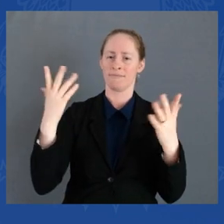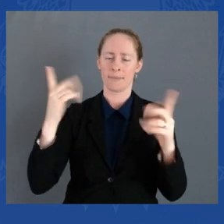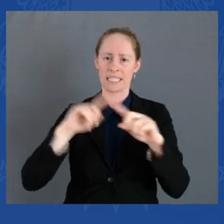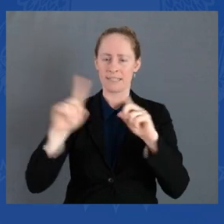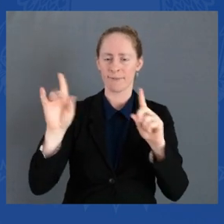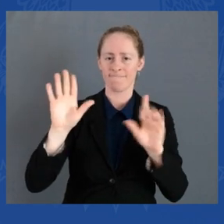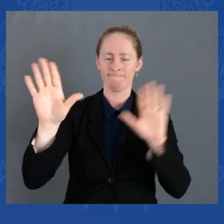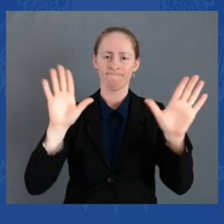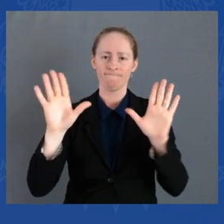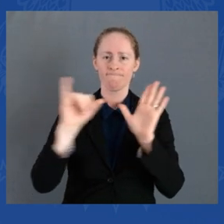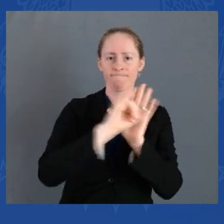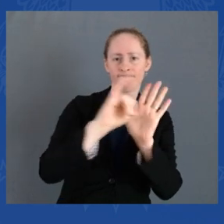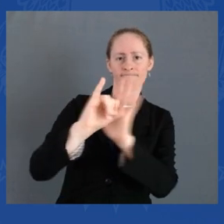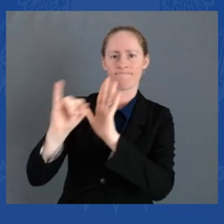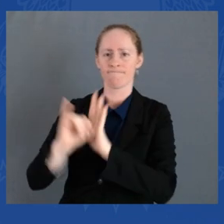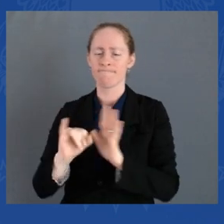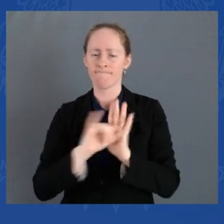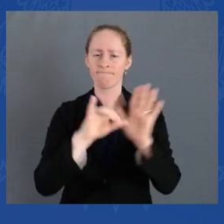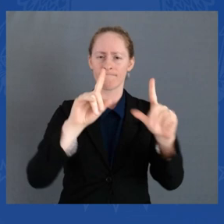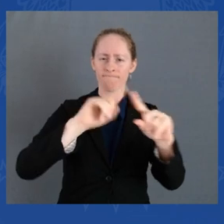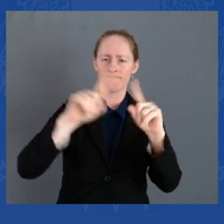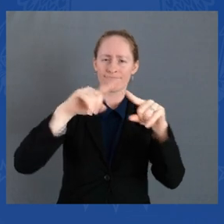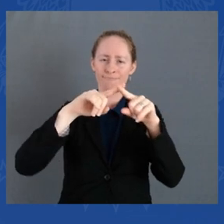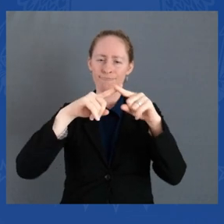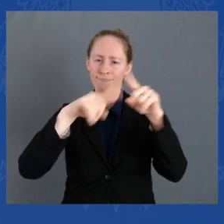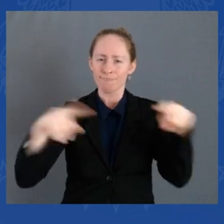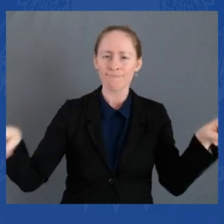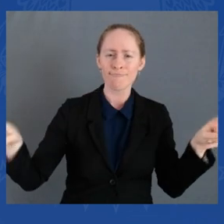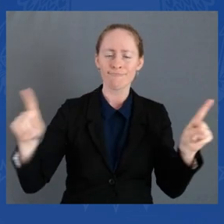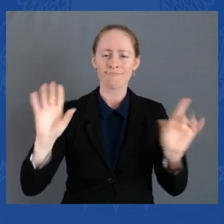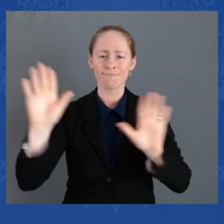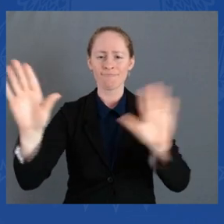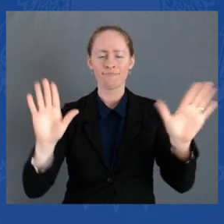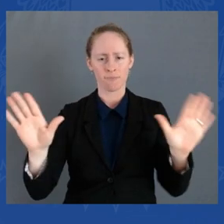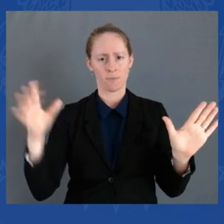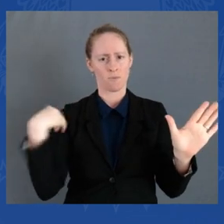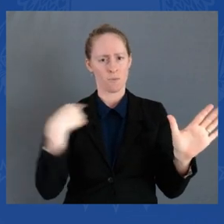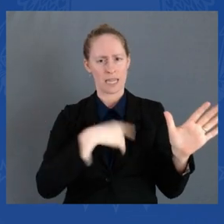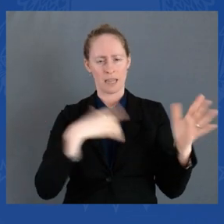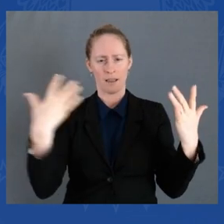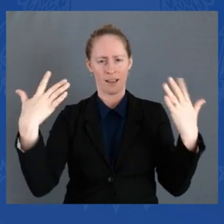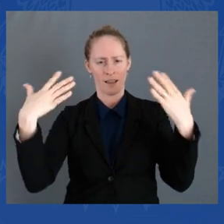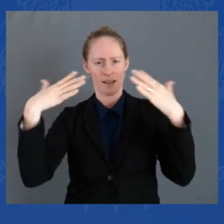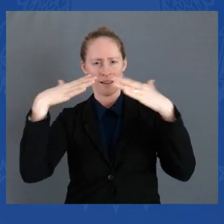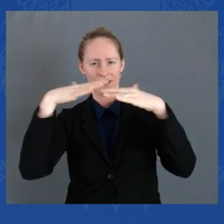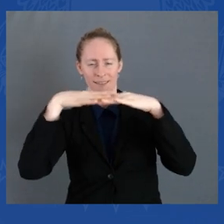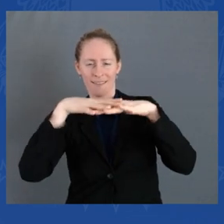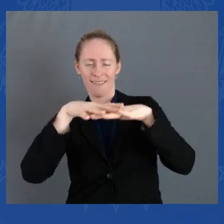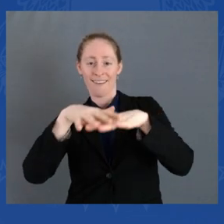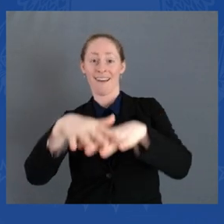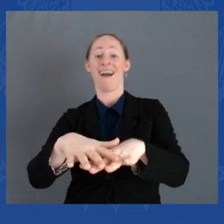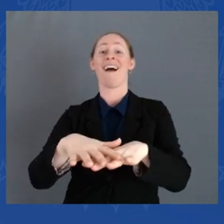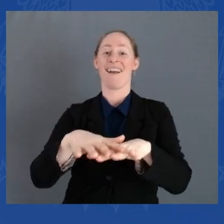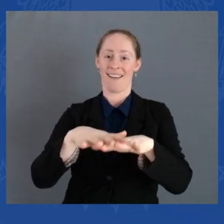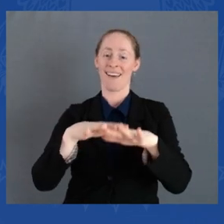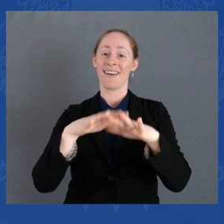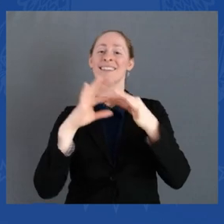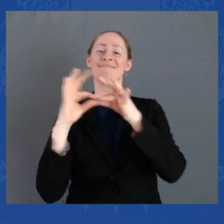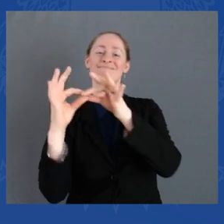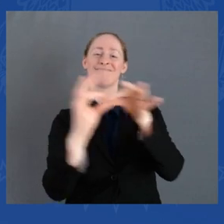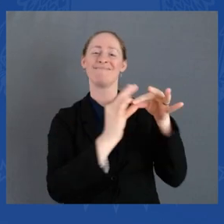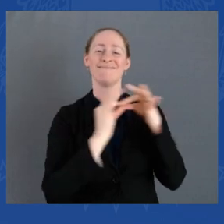entire nation. So may I say from the bottom of my heart, thank you.